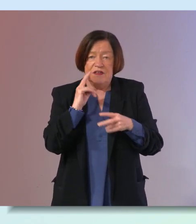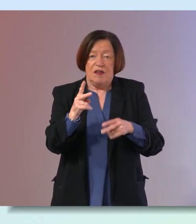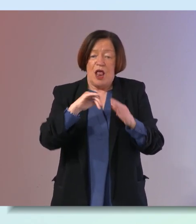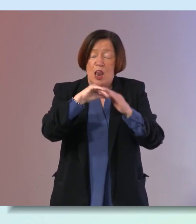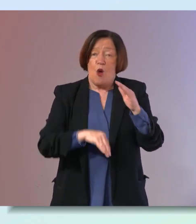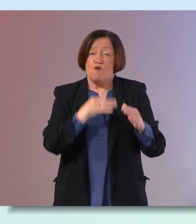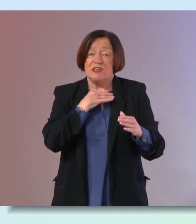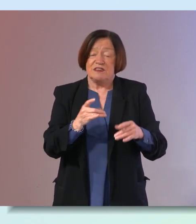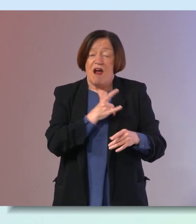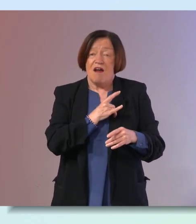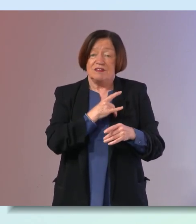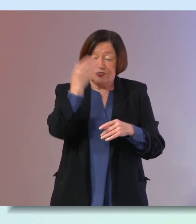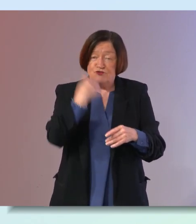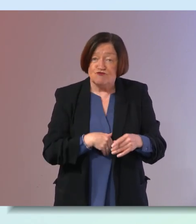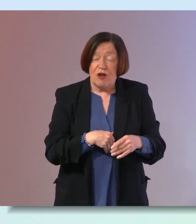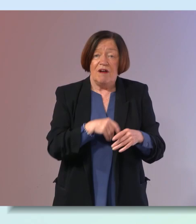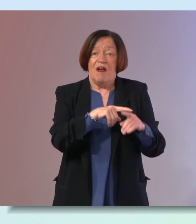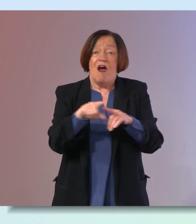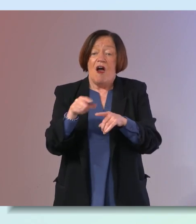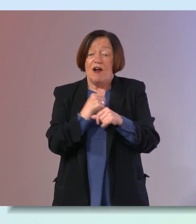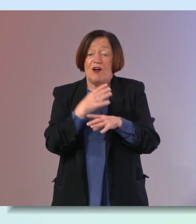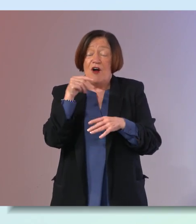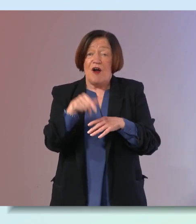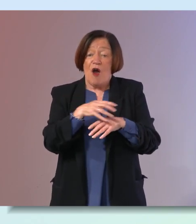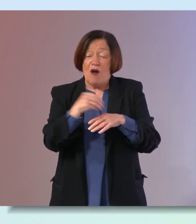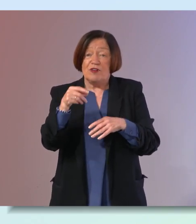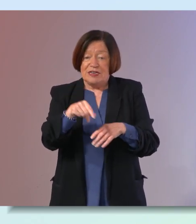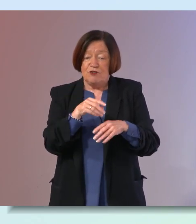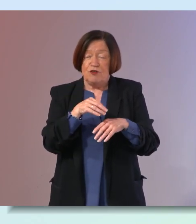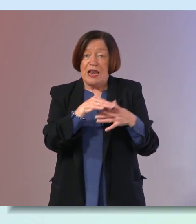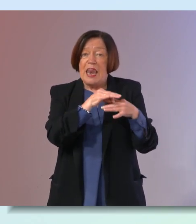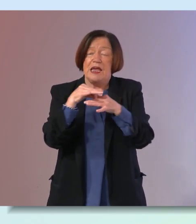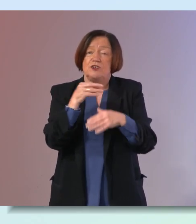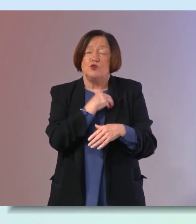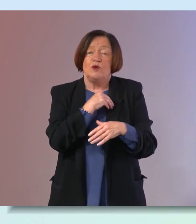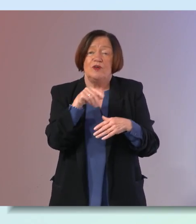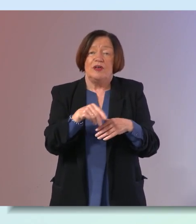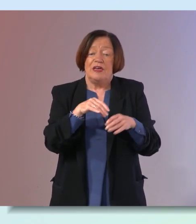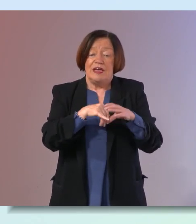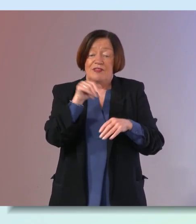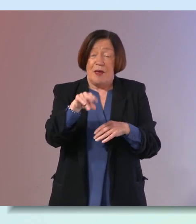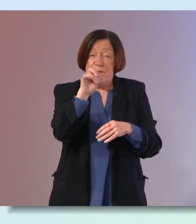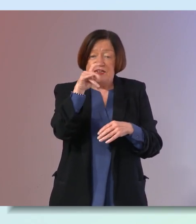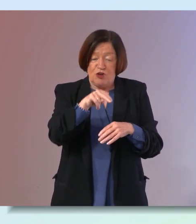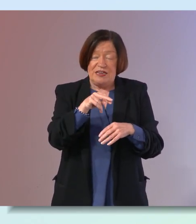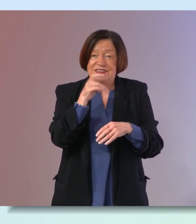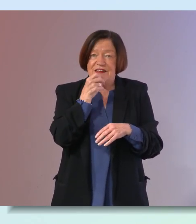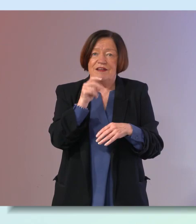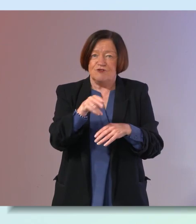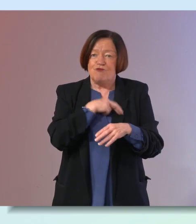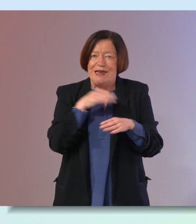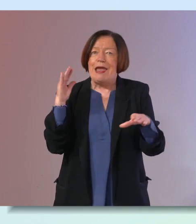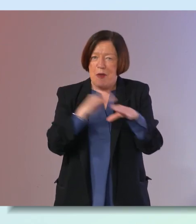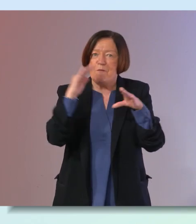risk of heart disease stroke and all causes of death and related to the mediterranean diet so it's hugely impactful